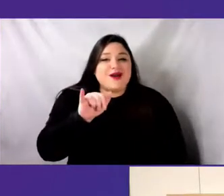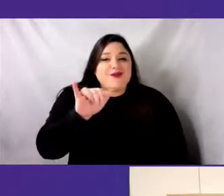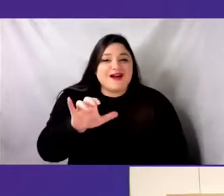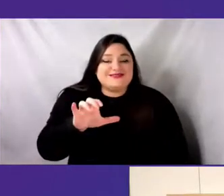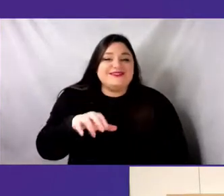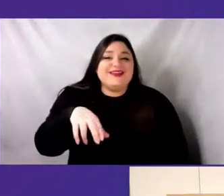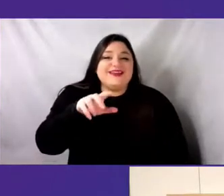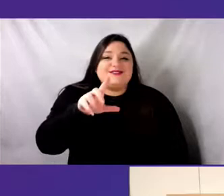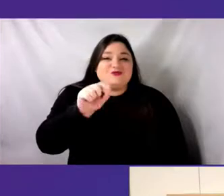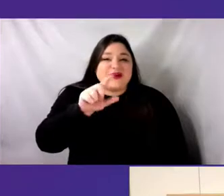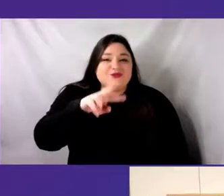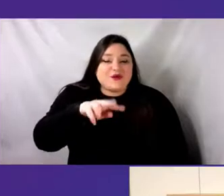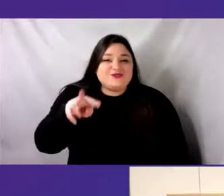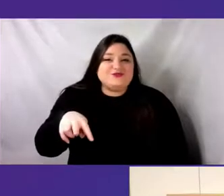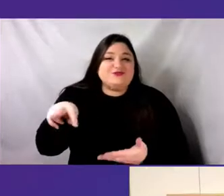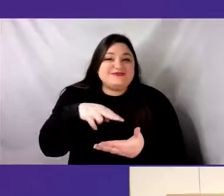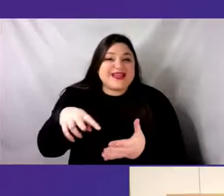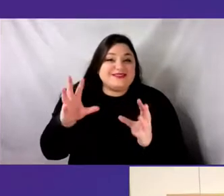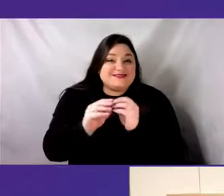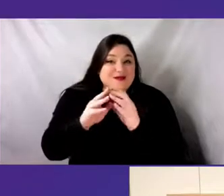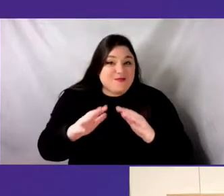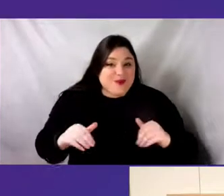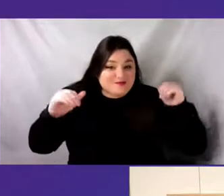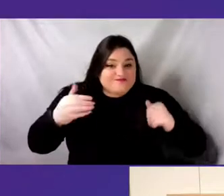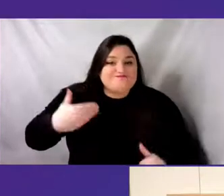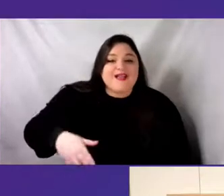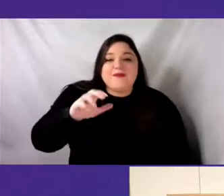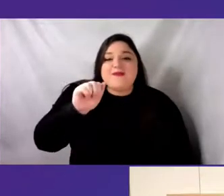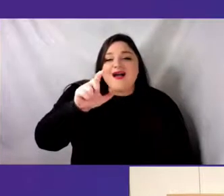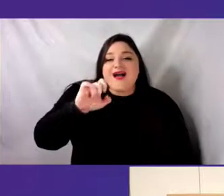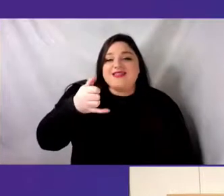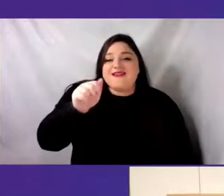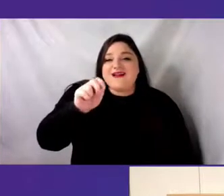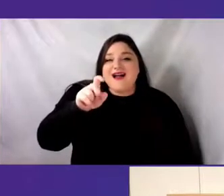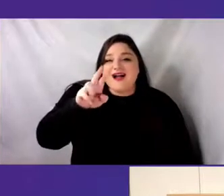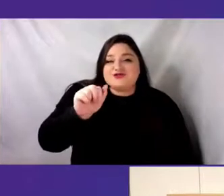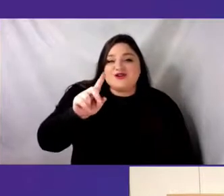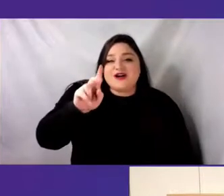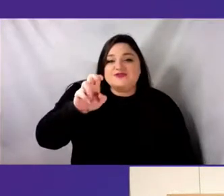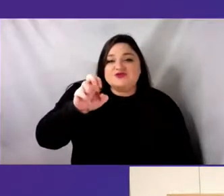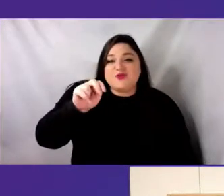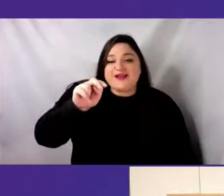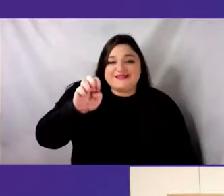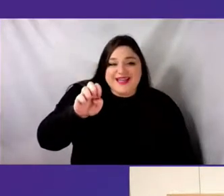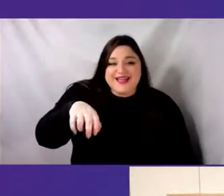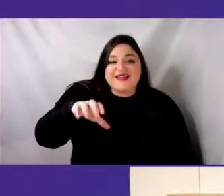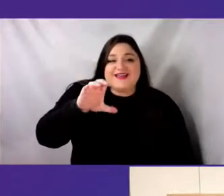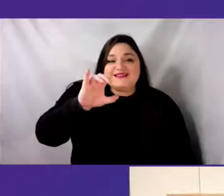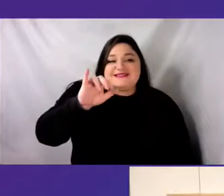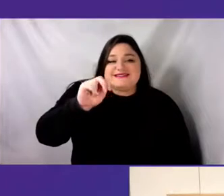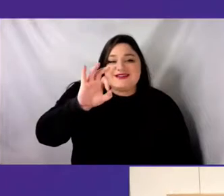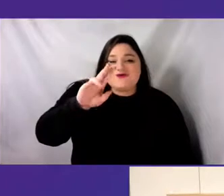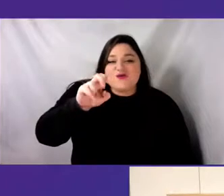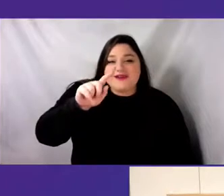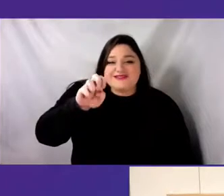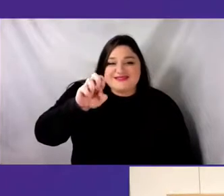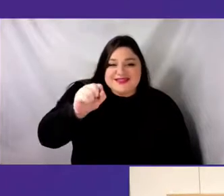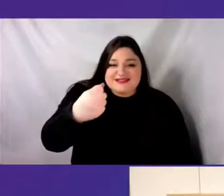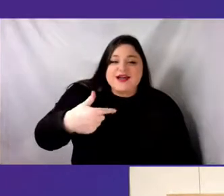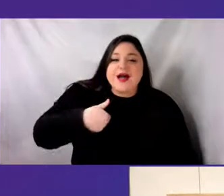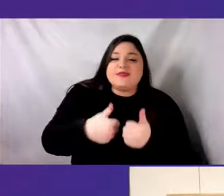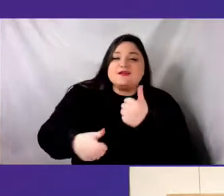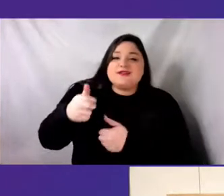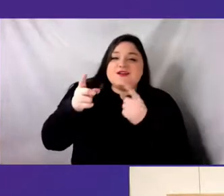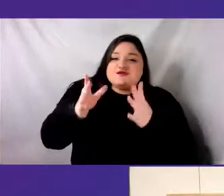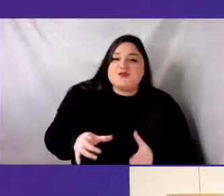Symposium. My name is Alejandra Duque Cifuentes, I am the Executive Director of DanceNYC. My pronouns are she,